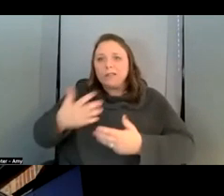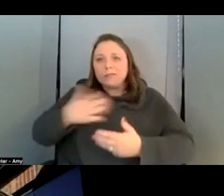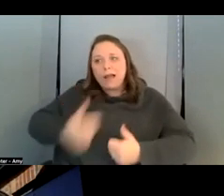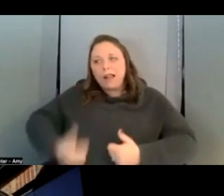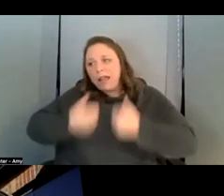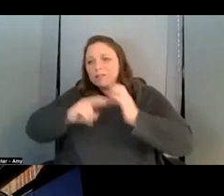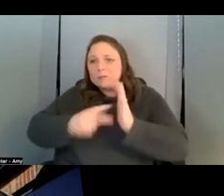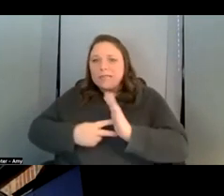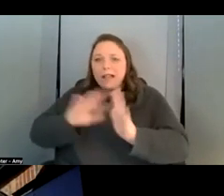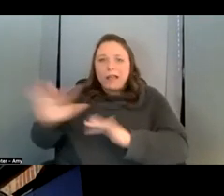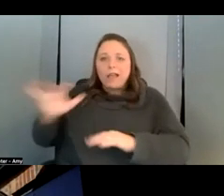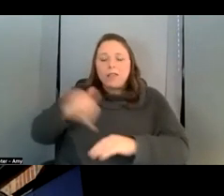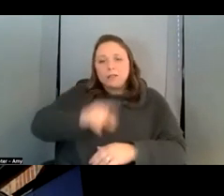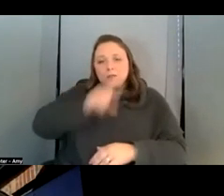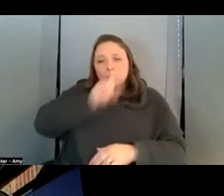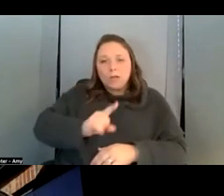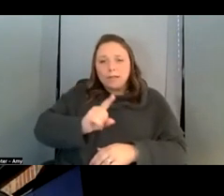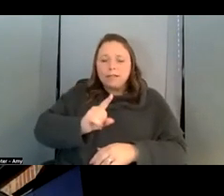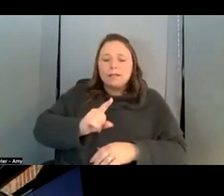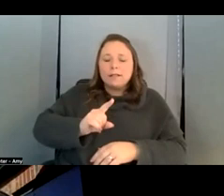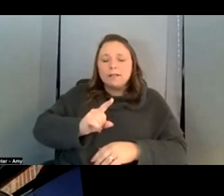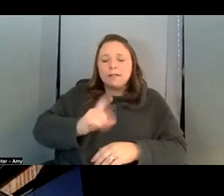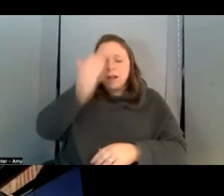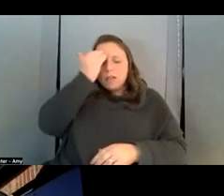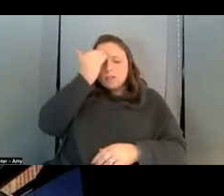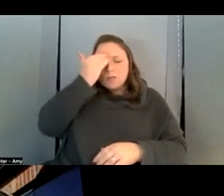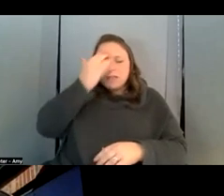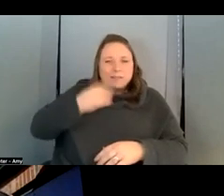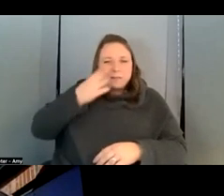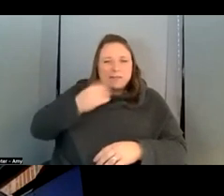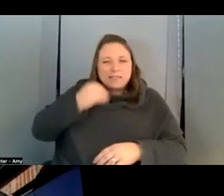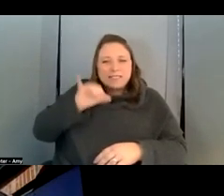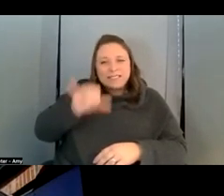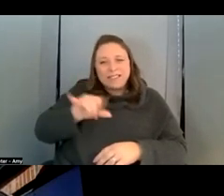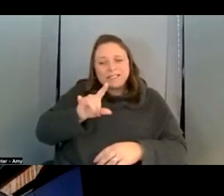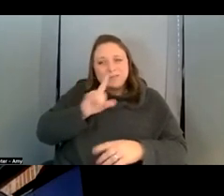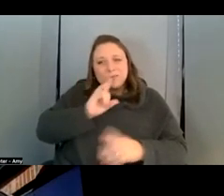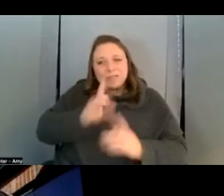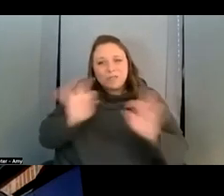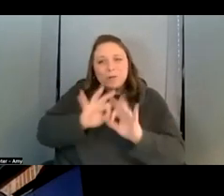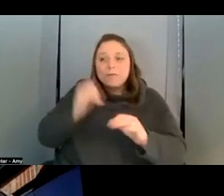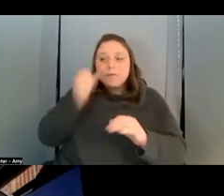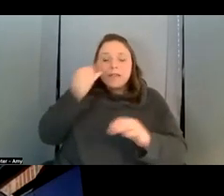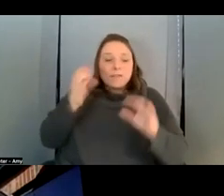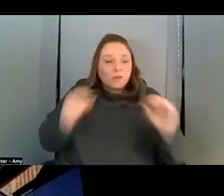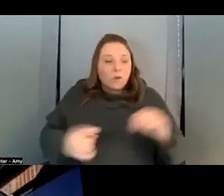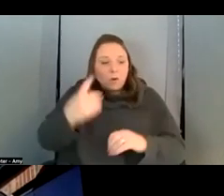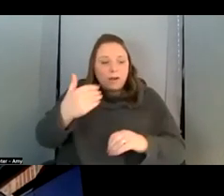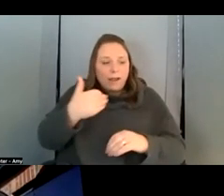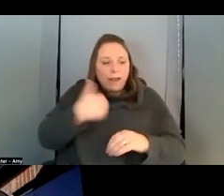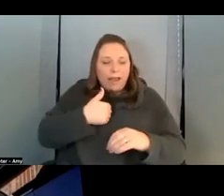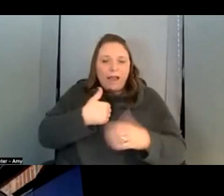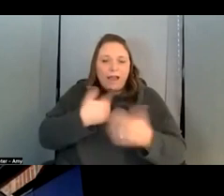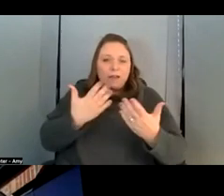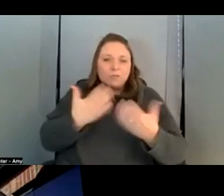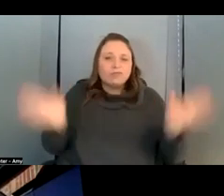uh conscious experience is really the seat of value if if if nobody had subjective conscious experience in the world if